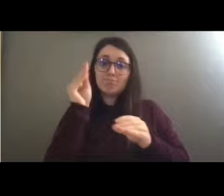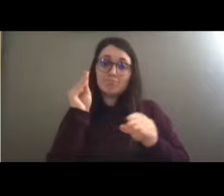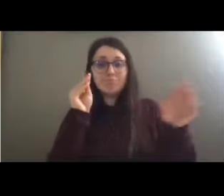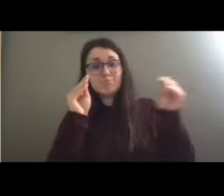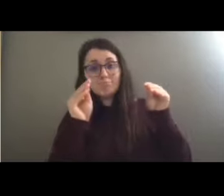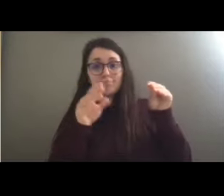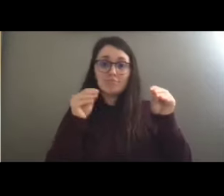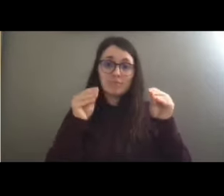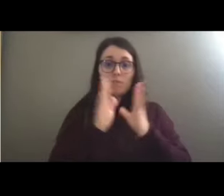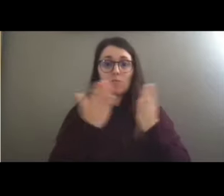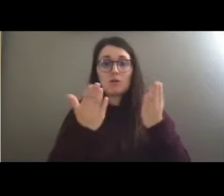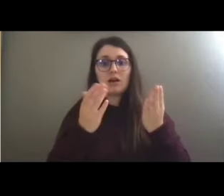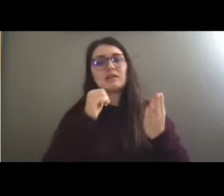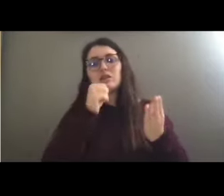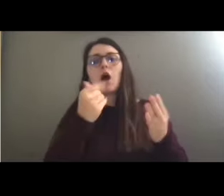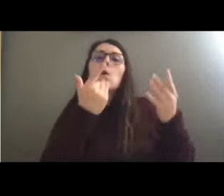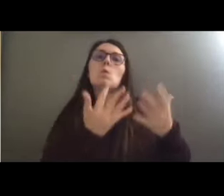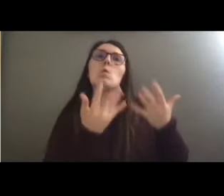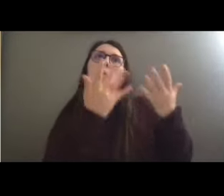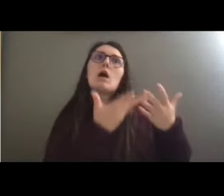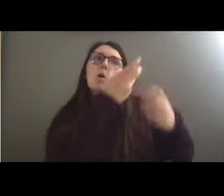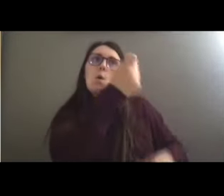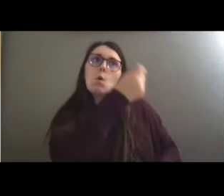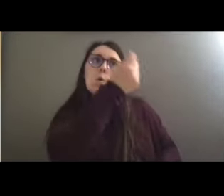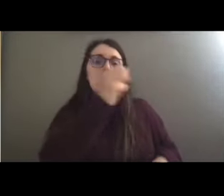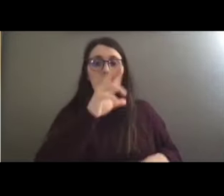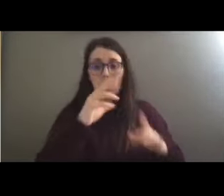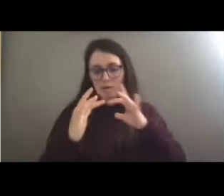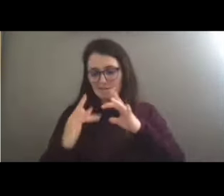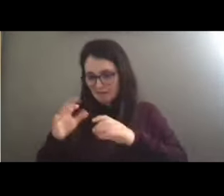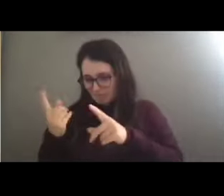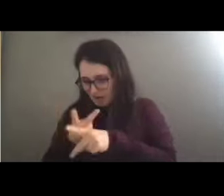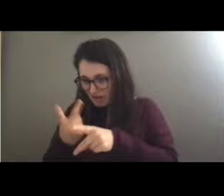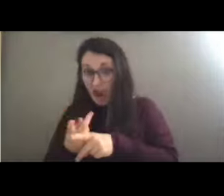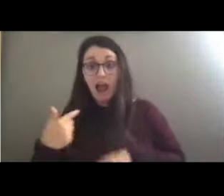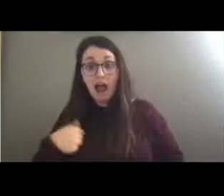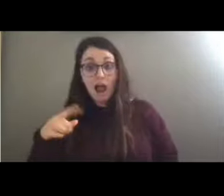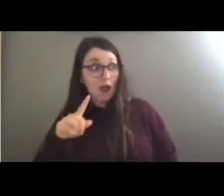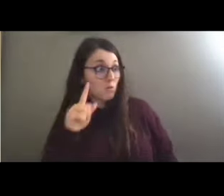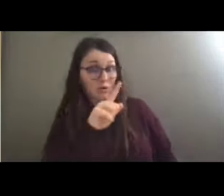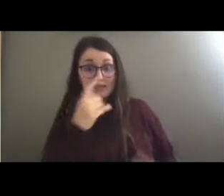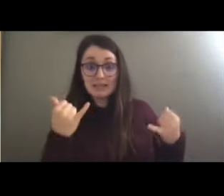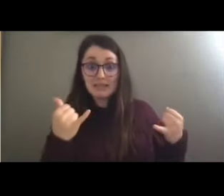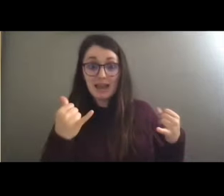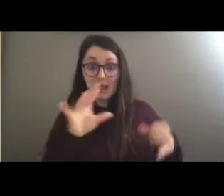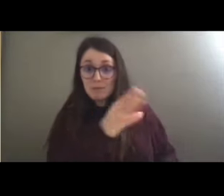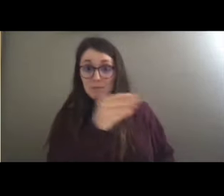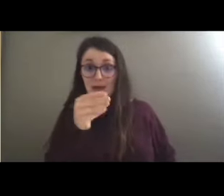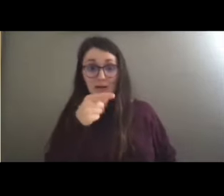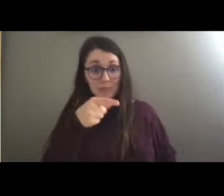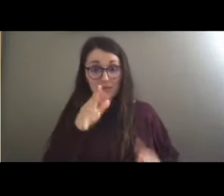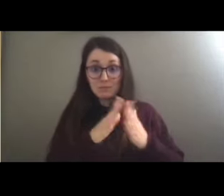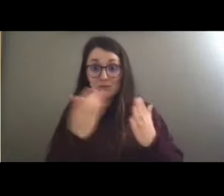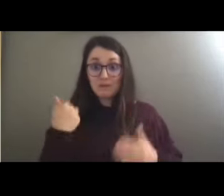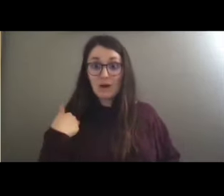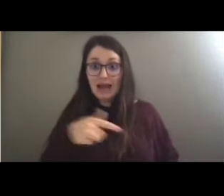of just waiting to have them on hold or doing it online. I went there today to pick out this book for us. So